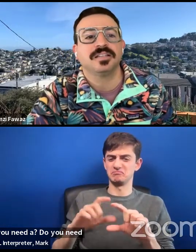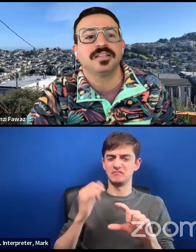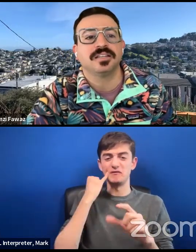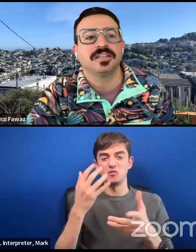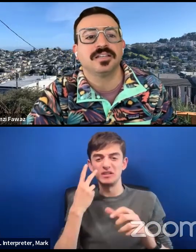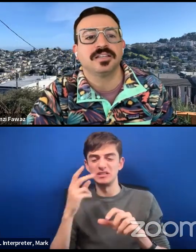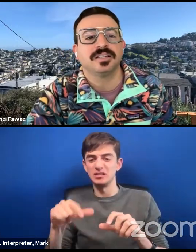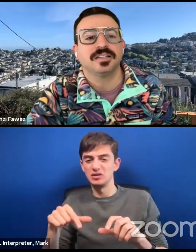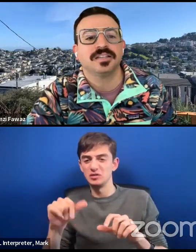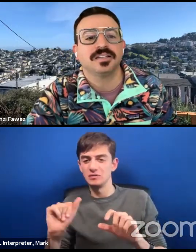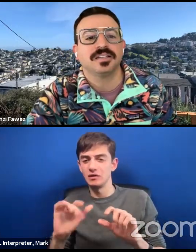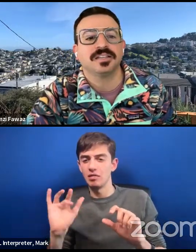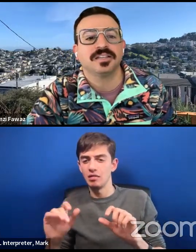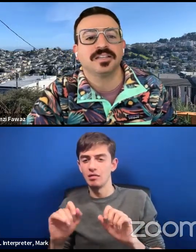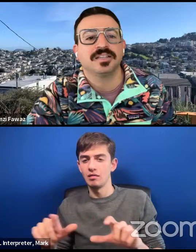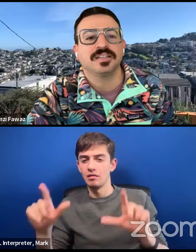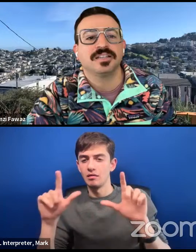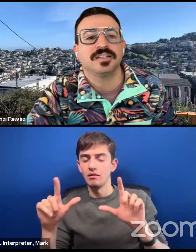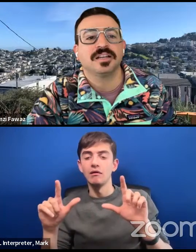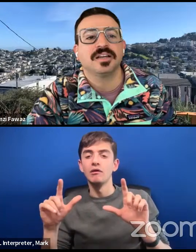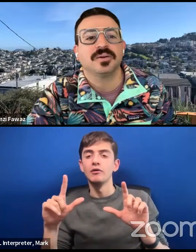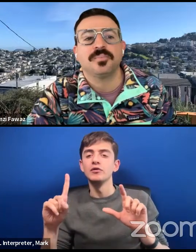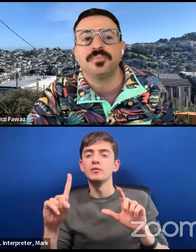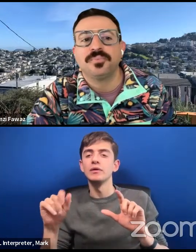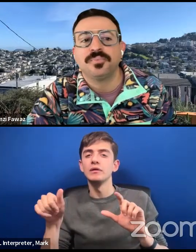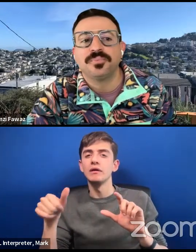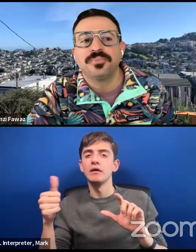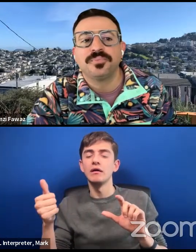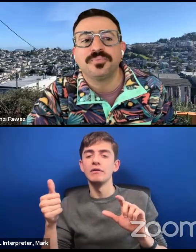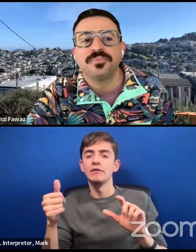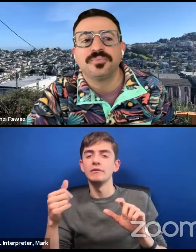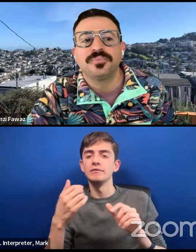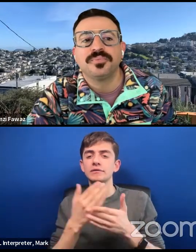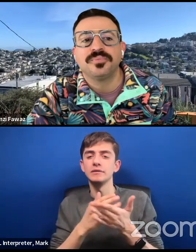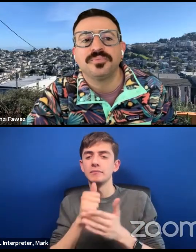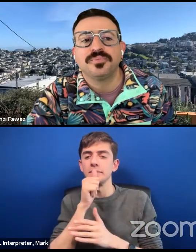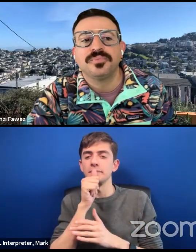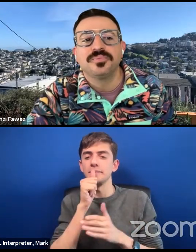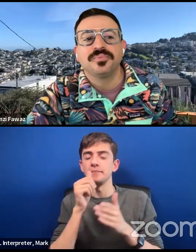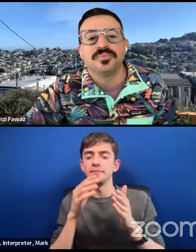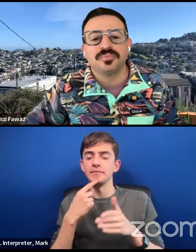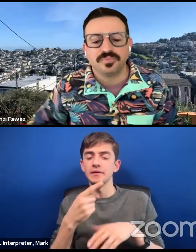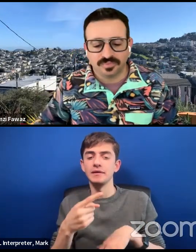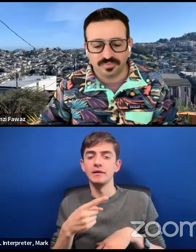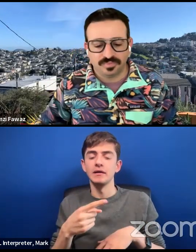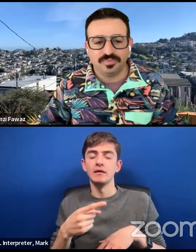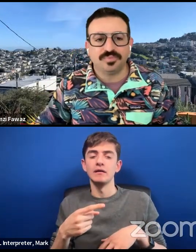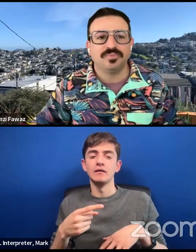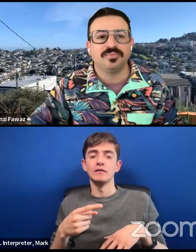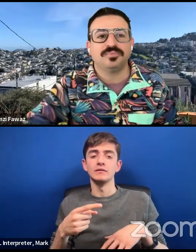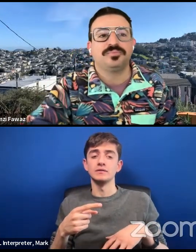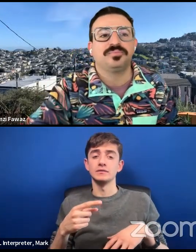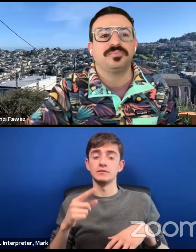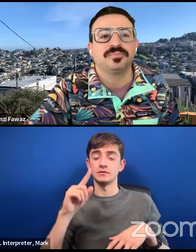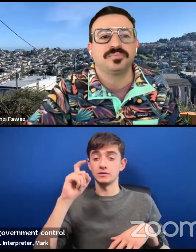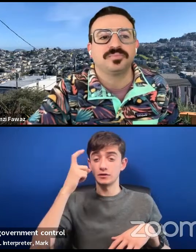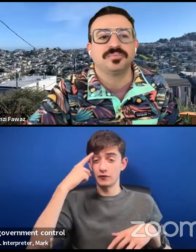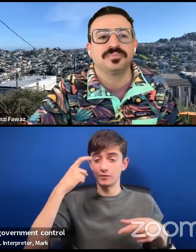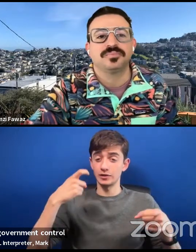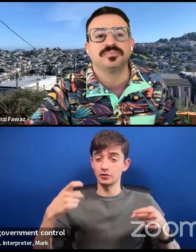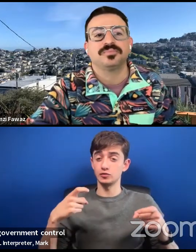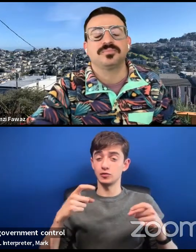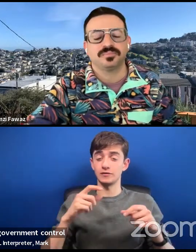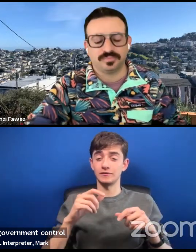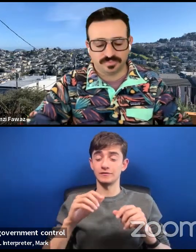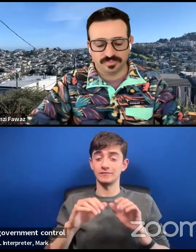But there's one that was missed, but I can quickly mention it from an anonymous person. Is the government, and the government control people's idea in there is, have you found